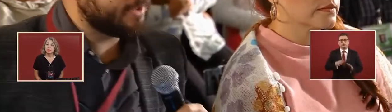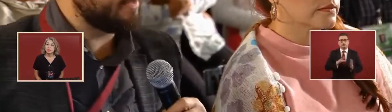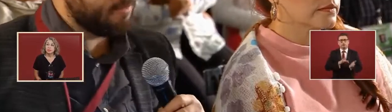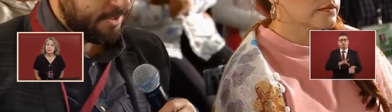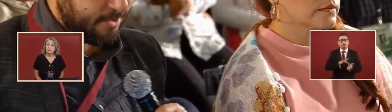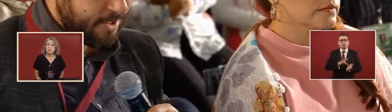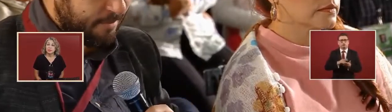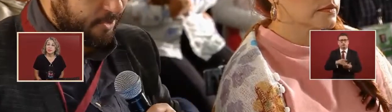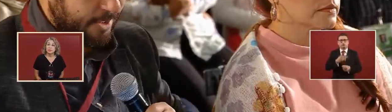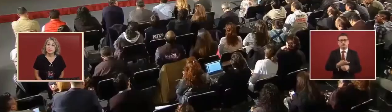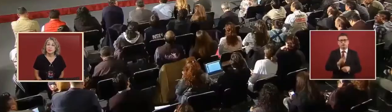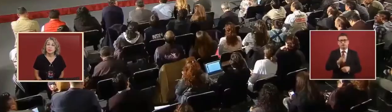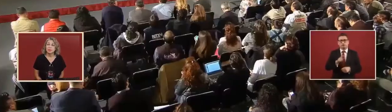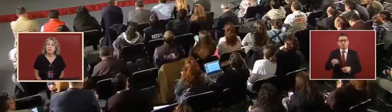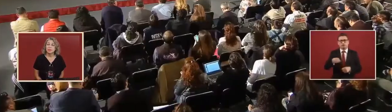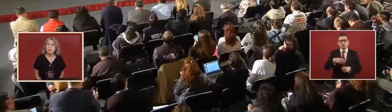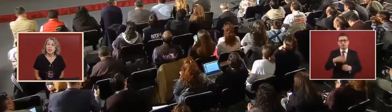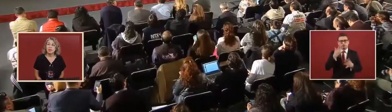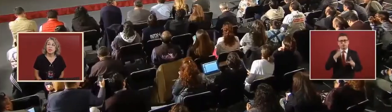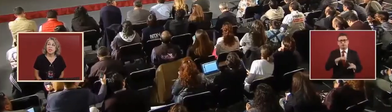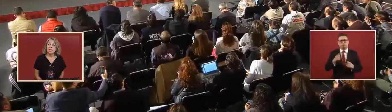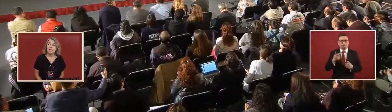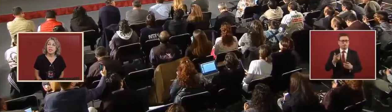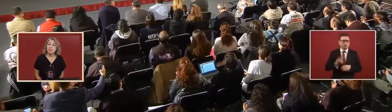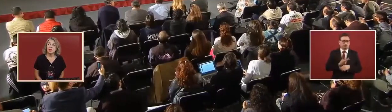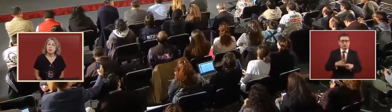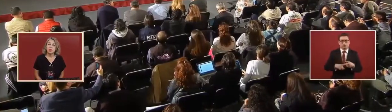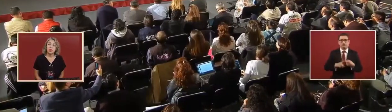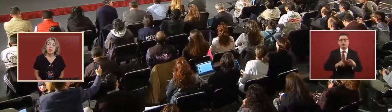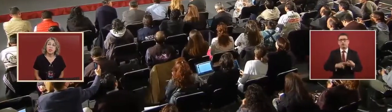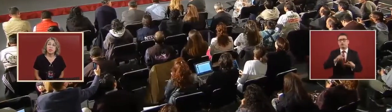They were saying that it supported the fourth transformation.